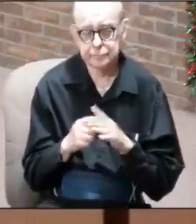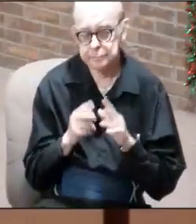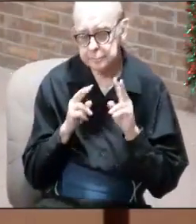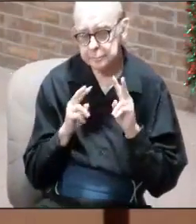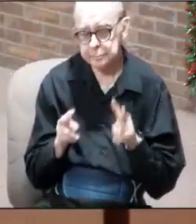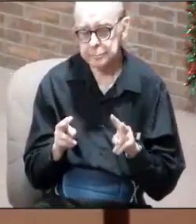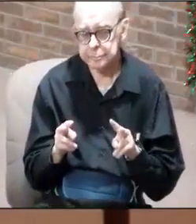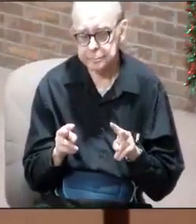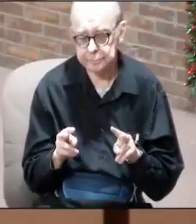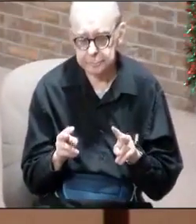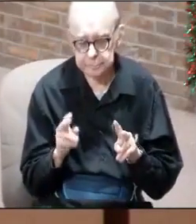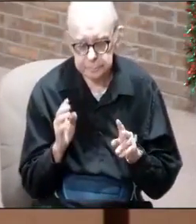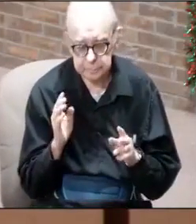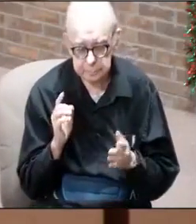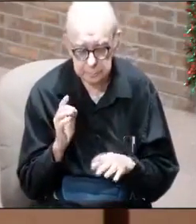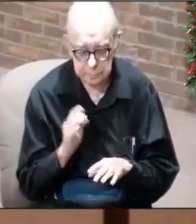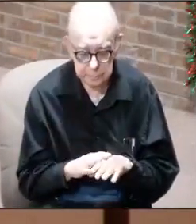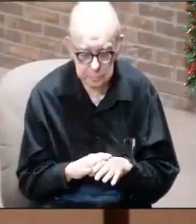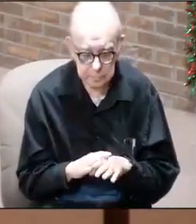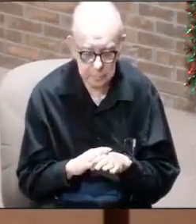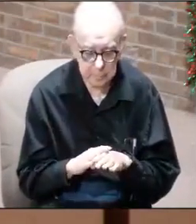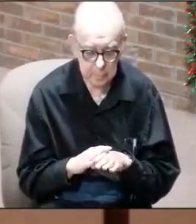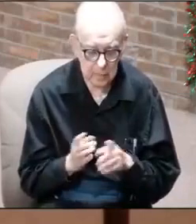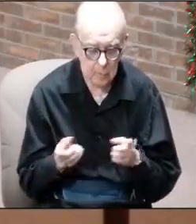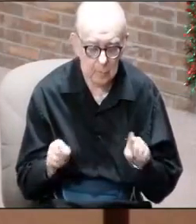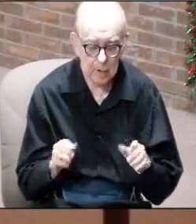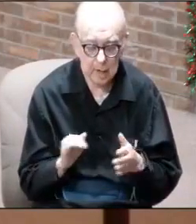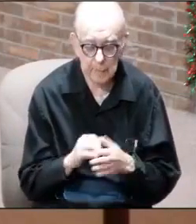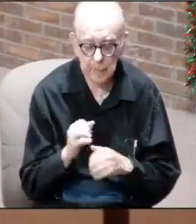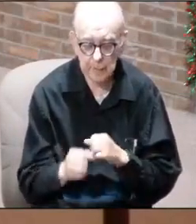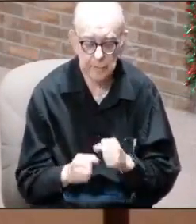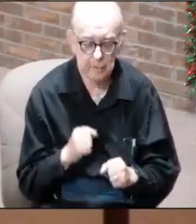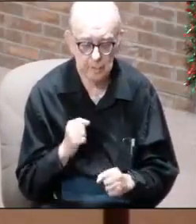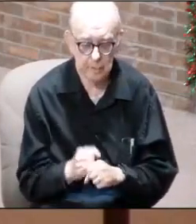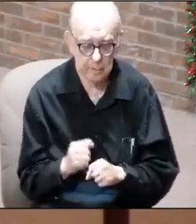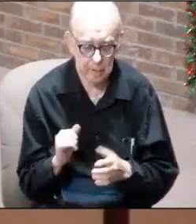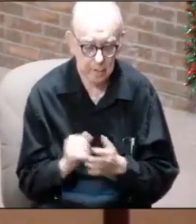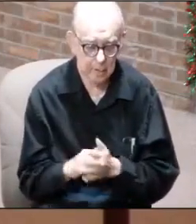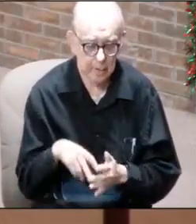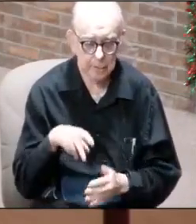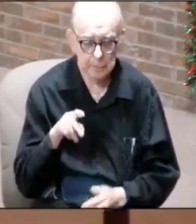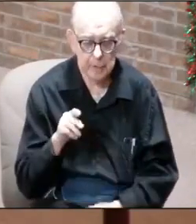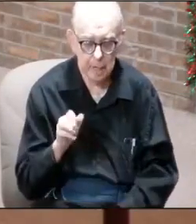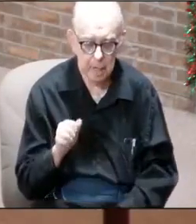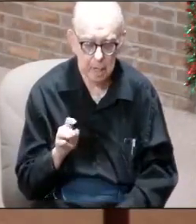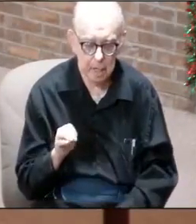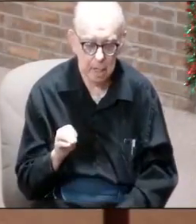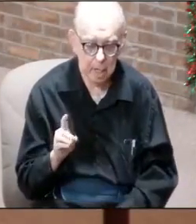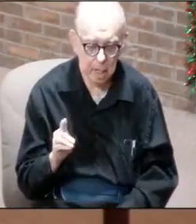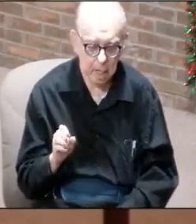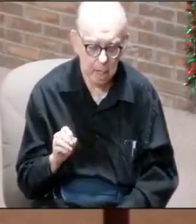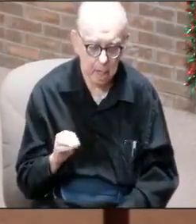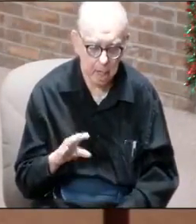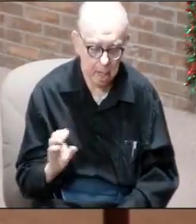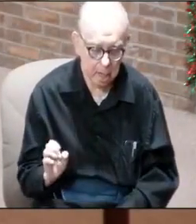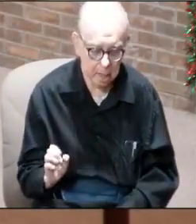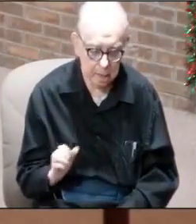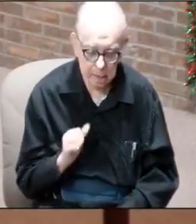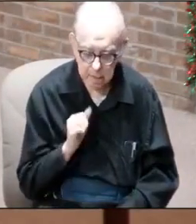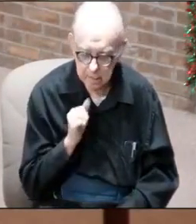to look at what unfolded this year, this pandemic was not on one